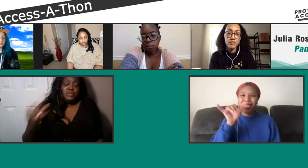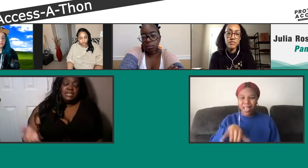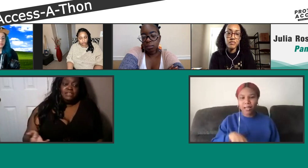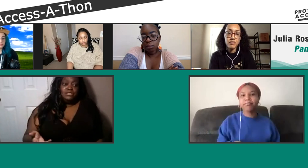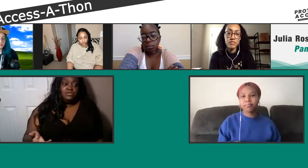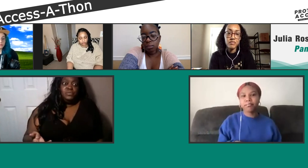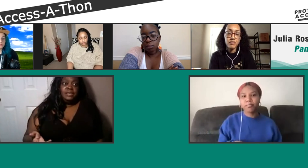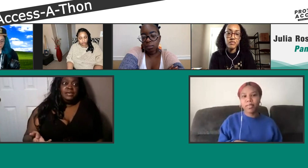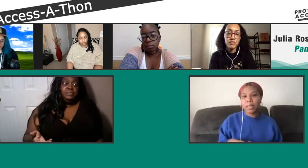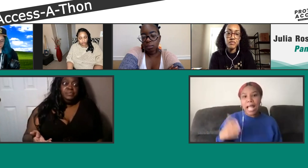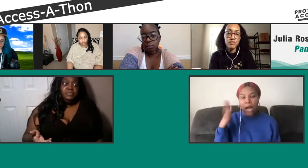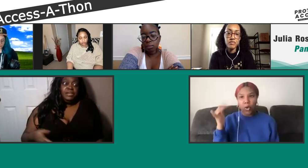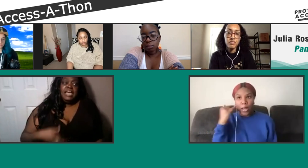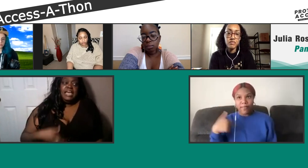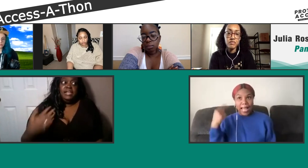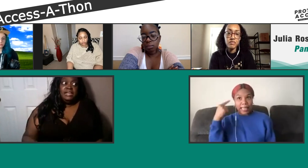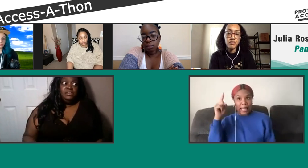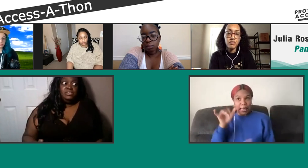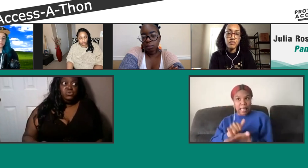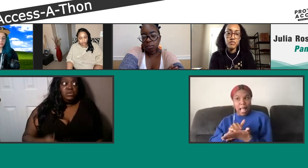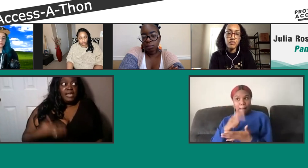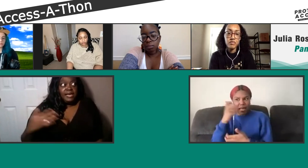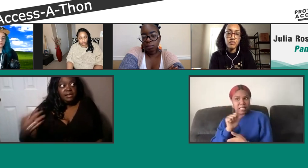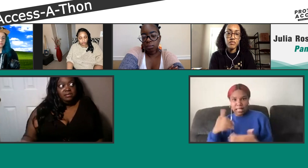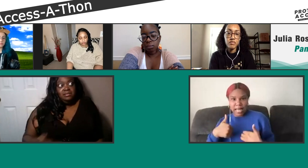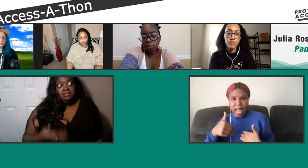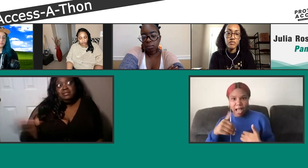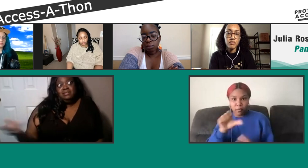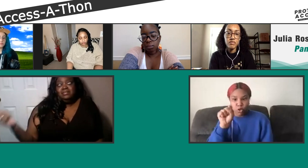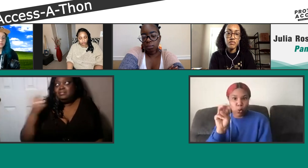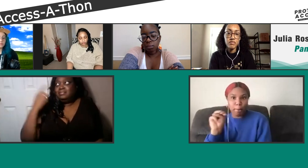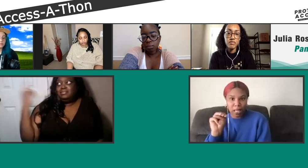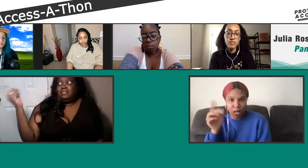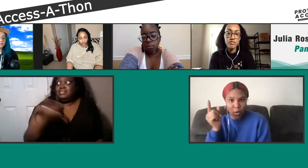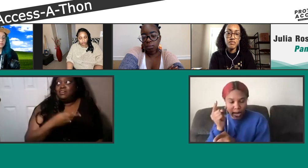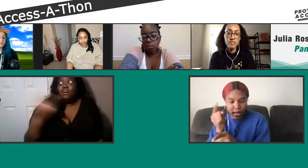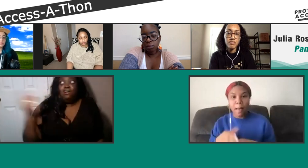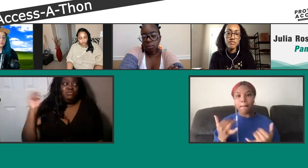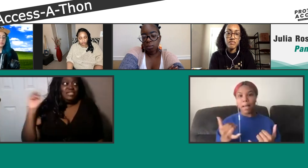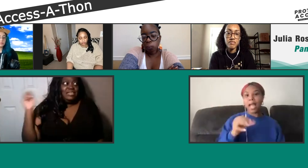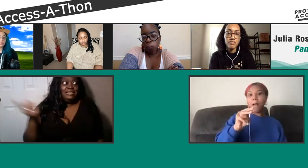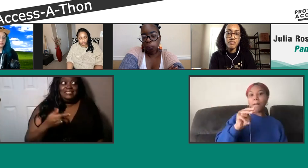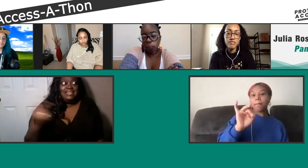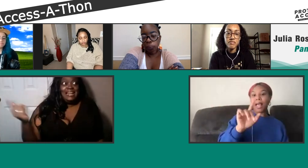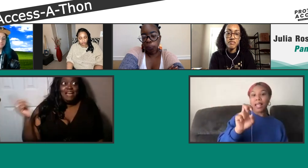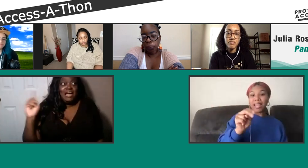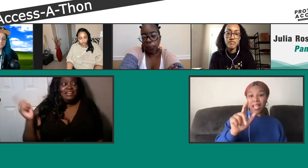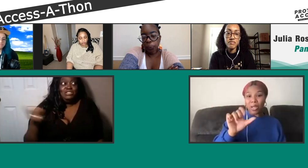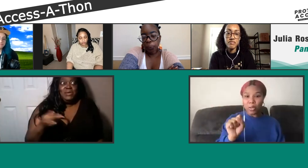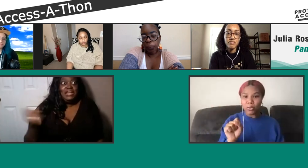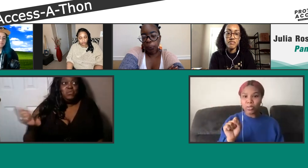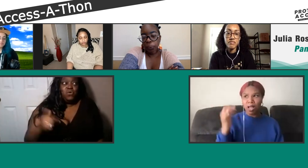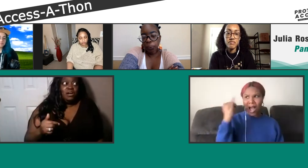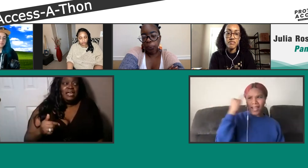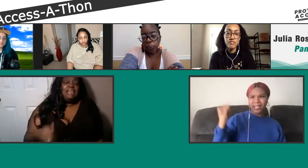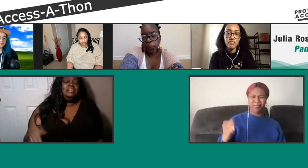that because we didn't have social media. Then you had millennials who were like, this is all ridiculous, and I'm not going to